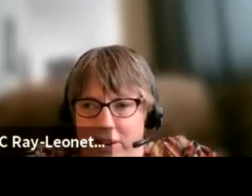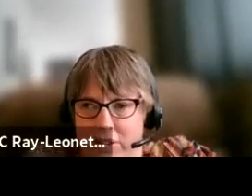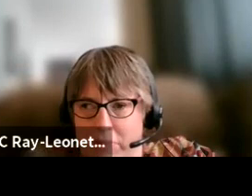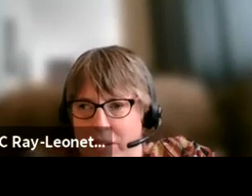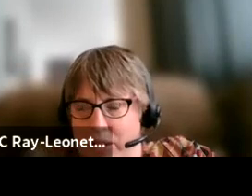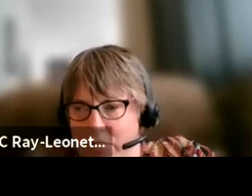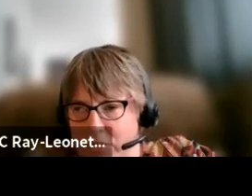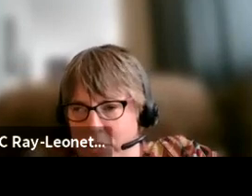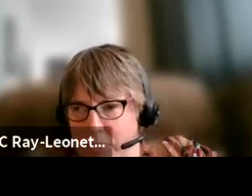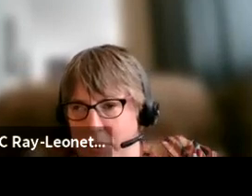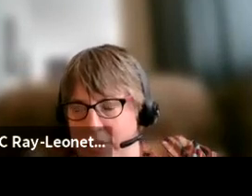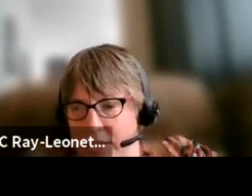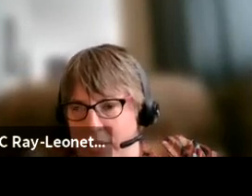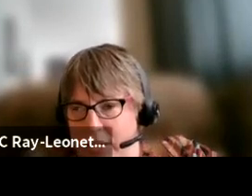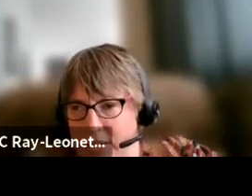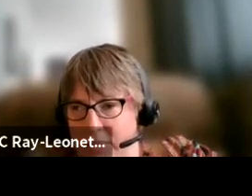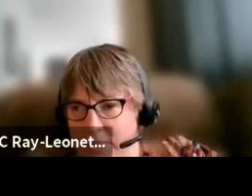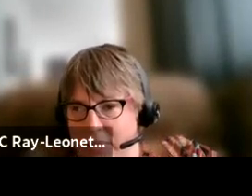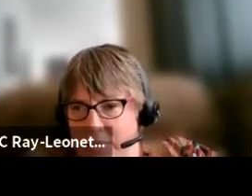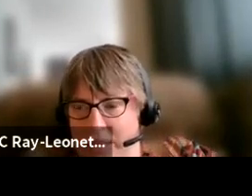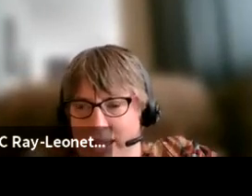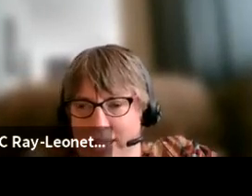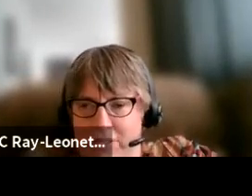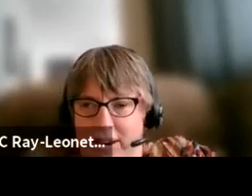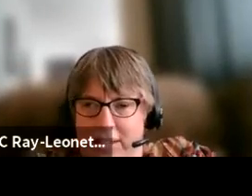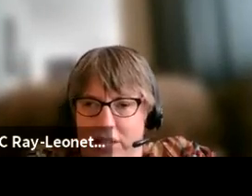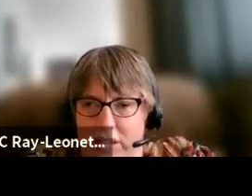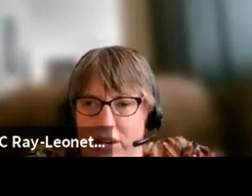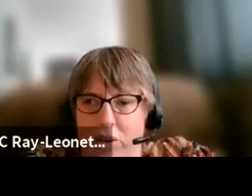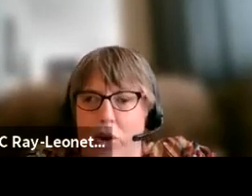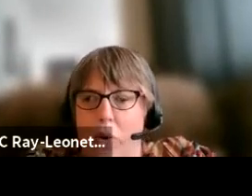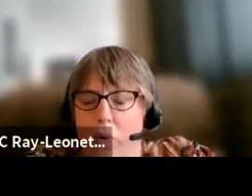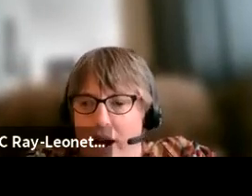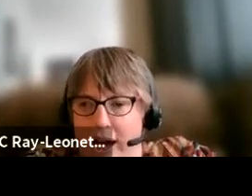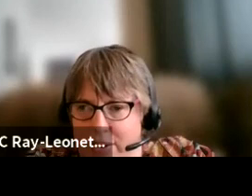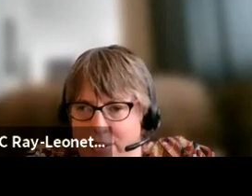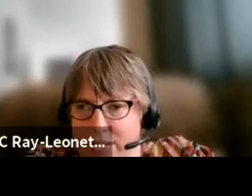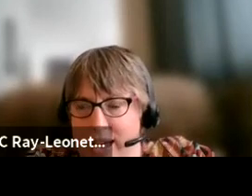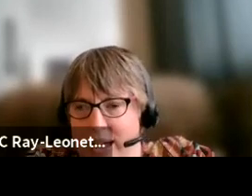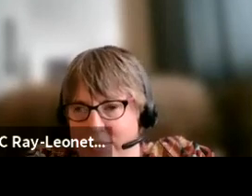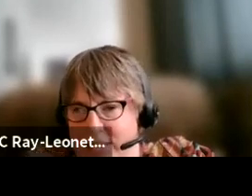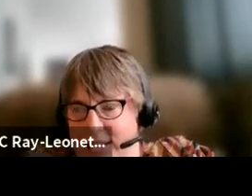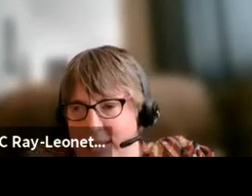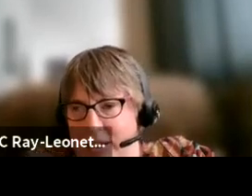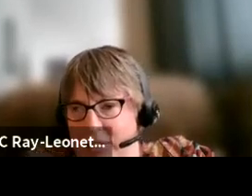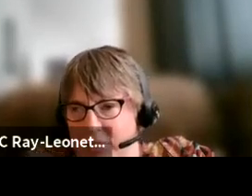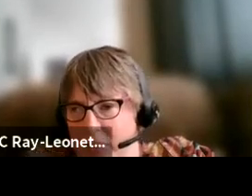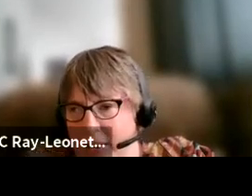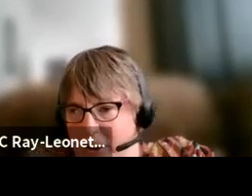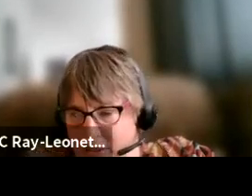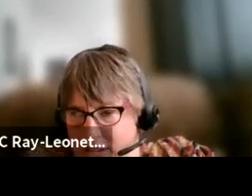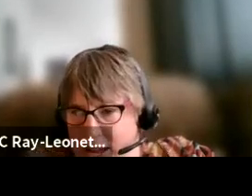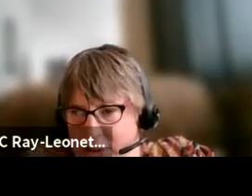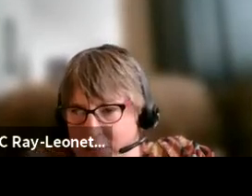of the dollars could be used to support those individuals in making that transition or others at other state centers